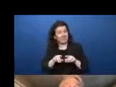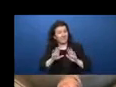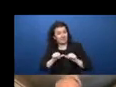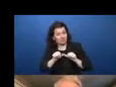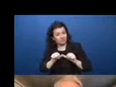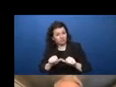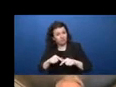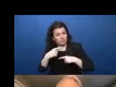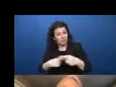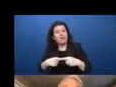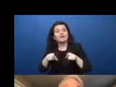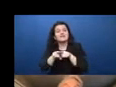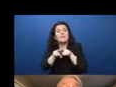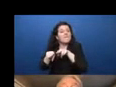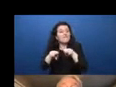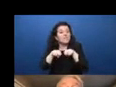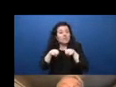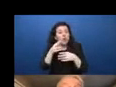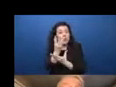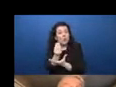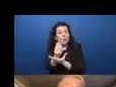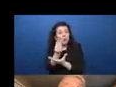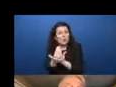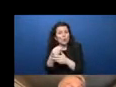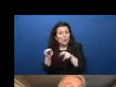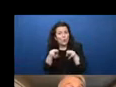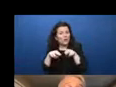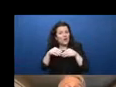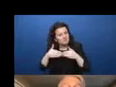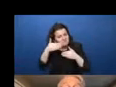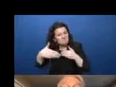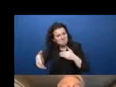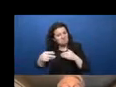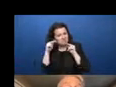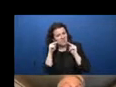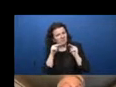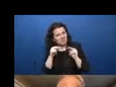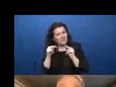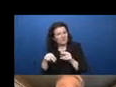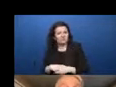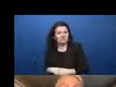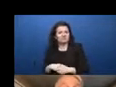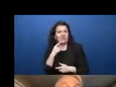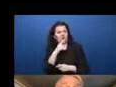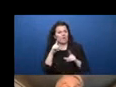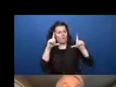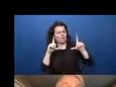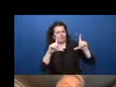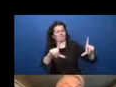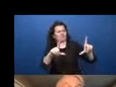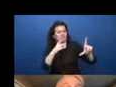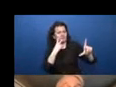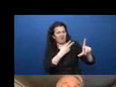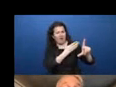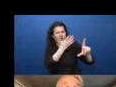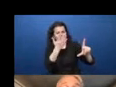video of this session. It's amazing what you can capture in one image, Jim. So thank you for that. I really